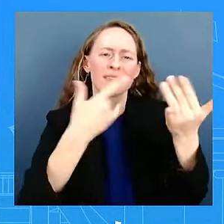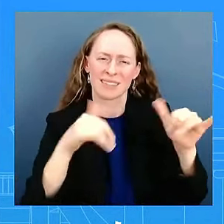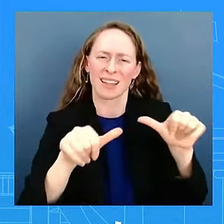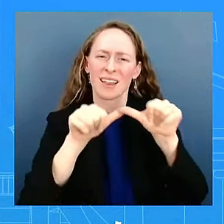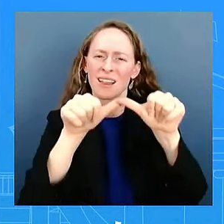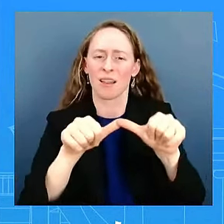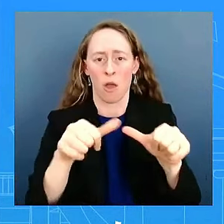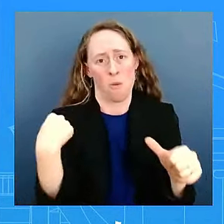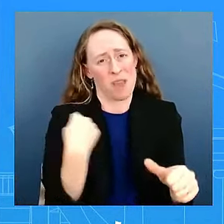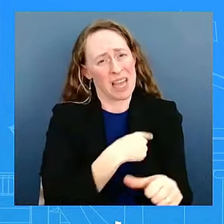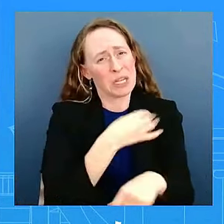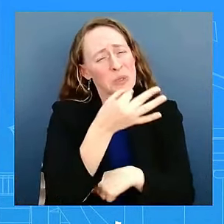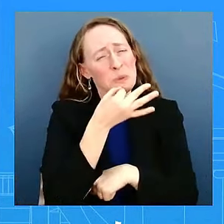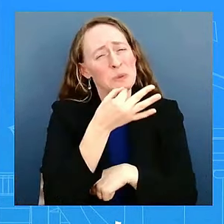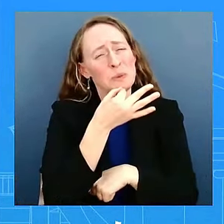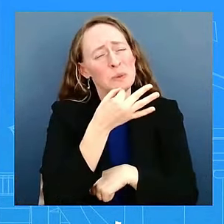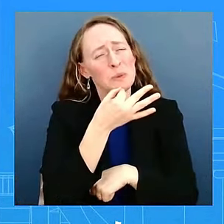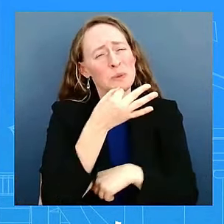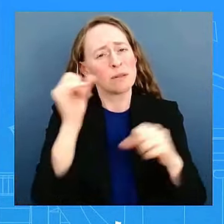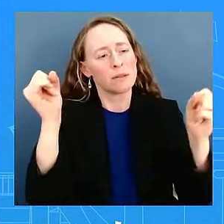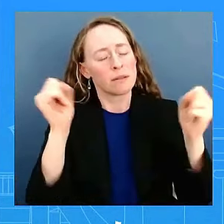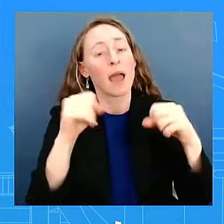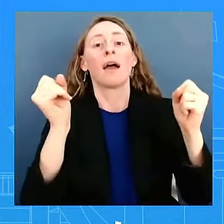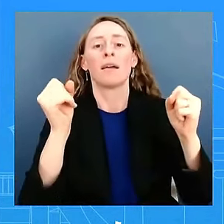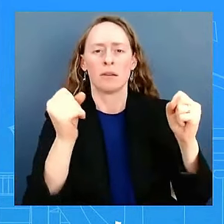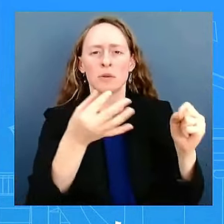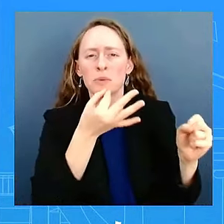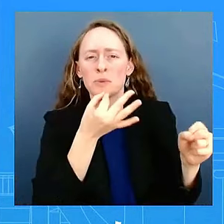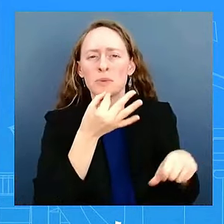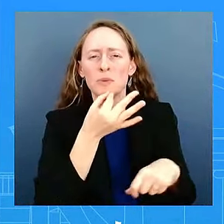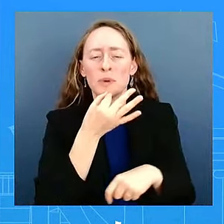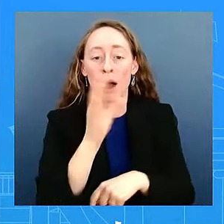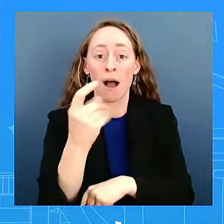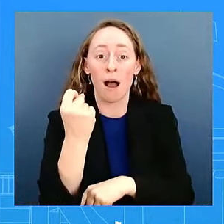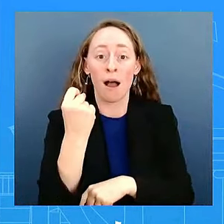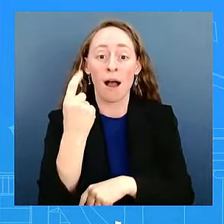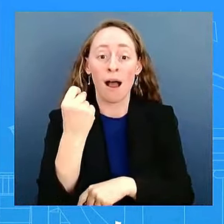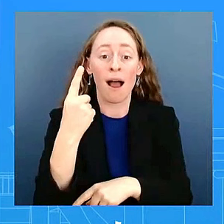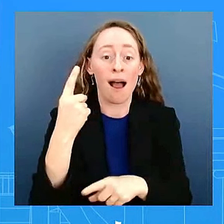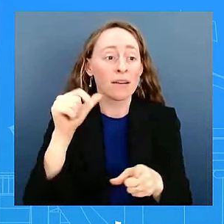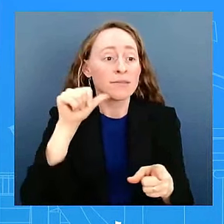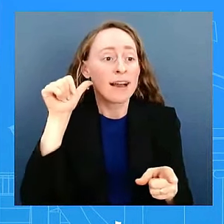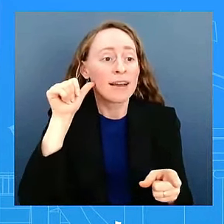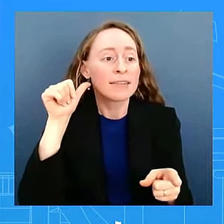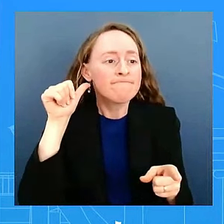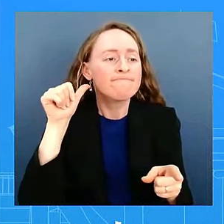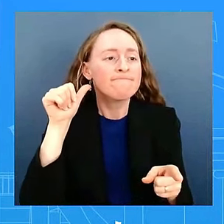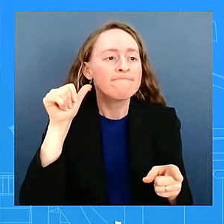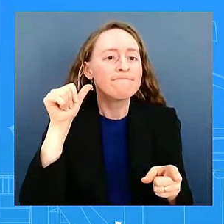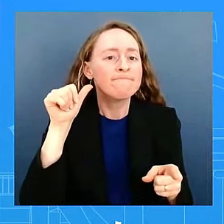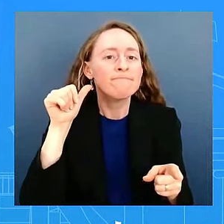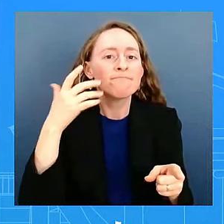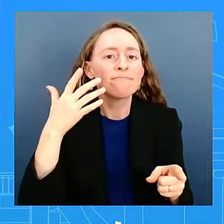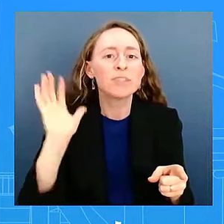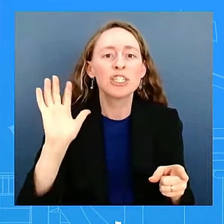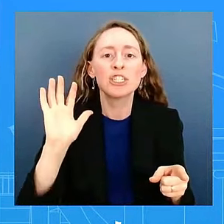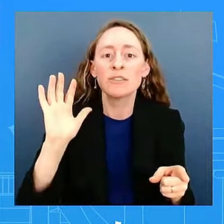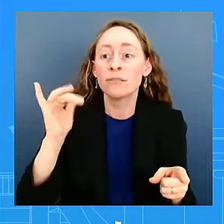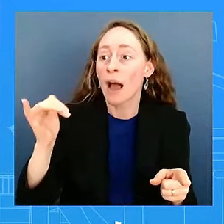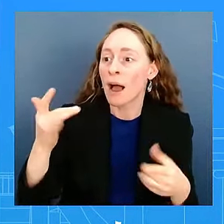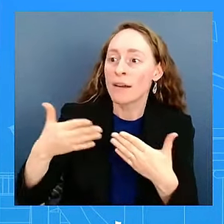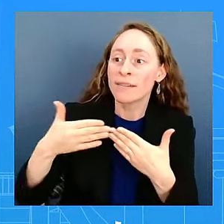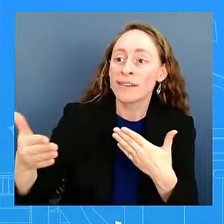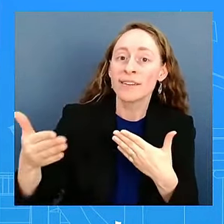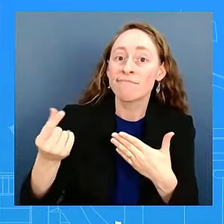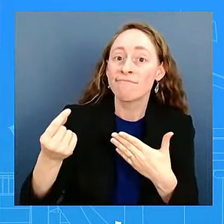It's too soon to know, based on the reporting over the last 24 to 48 hours, what impact any of this is going to have on the ceasefire deal. It was always